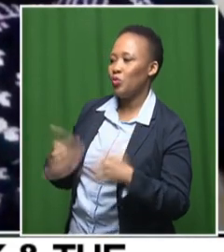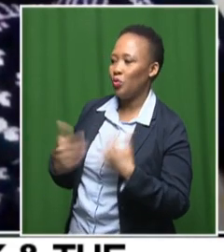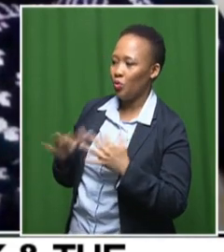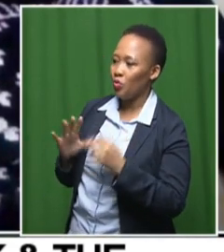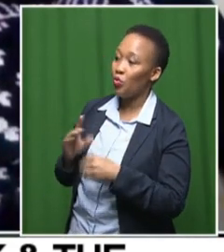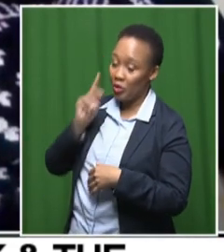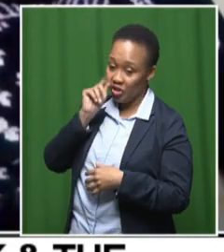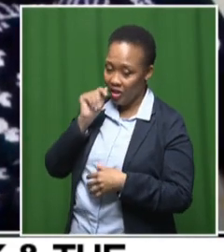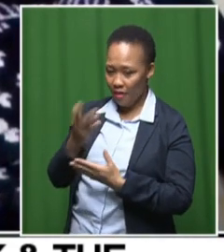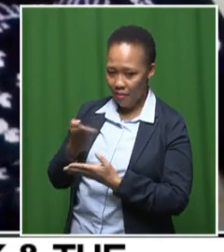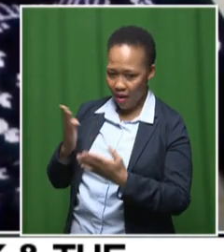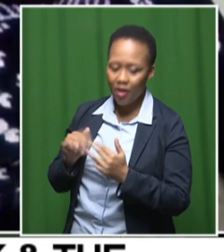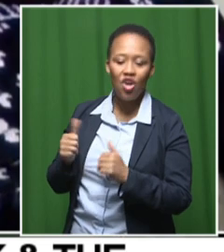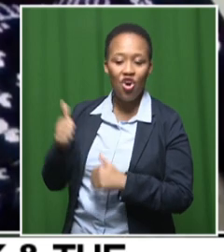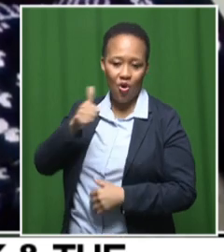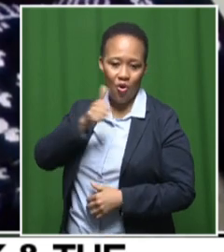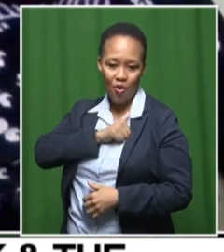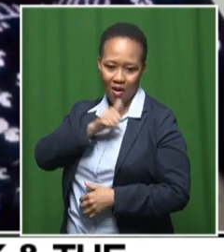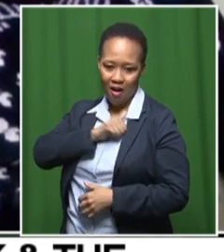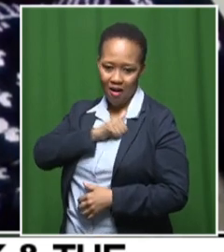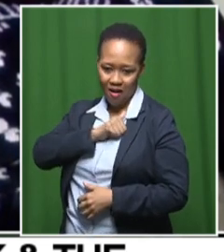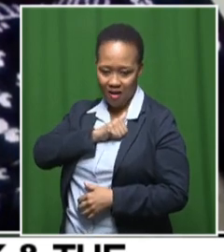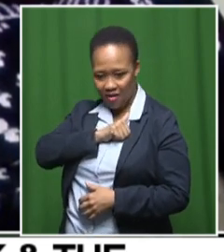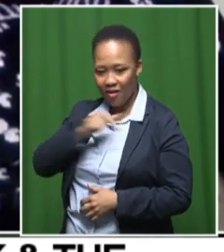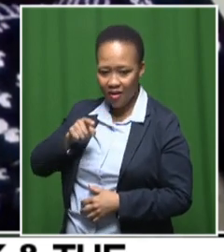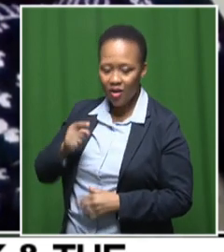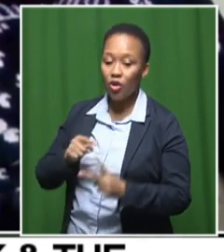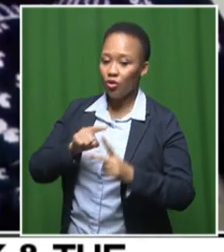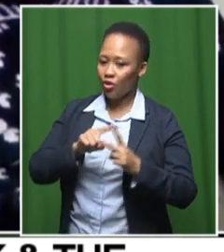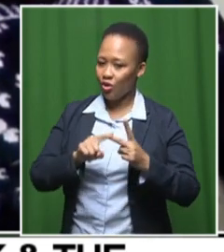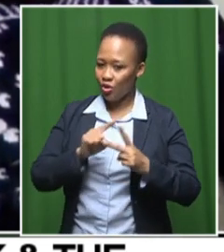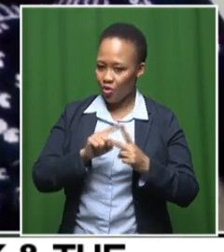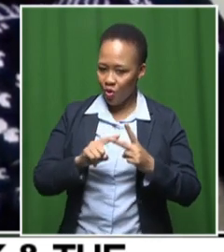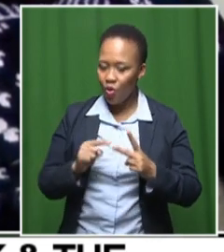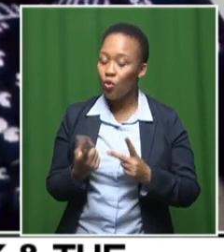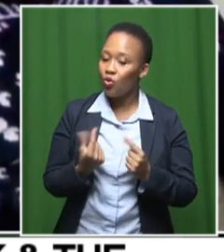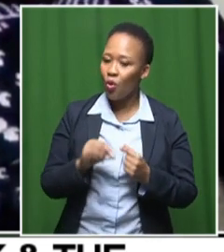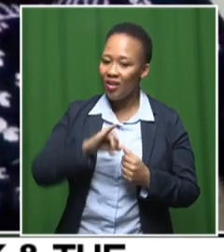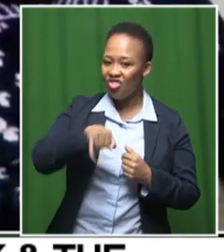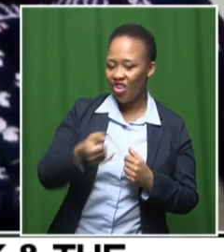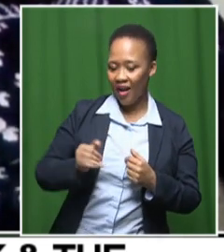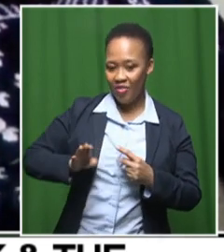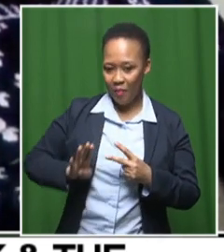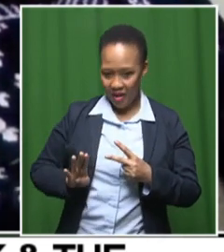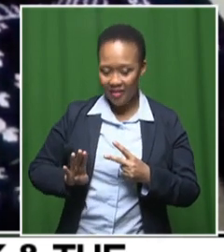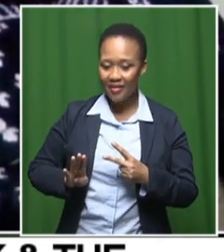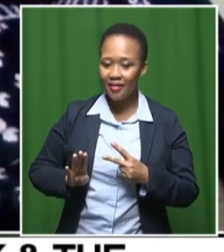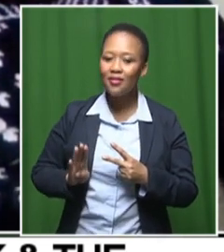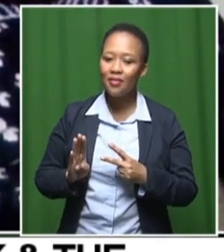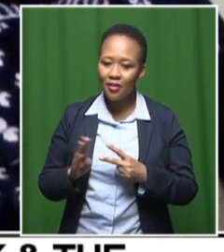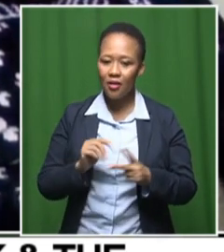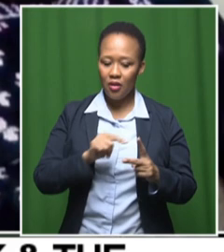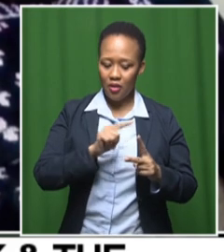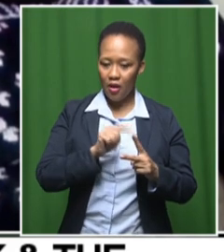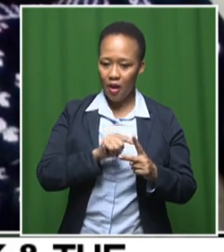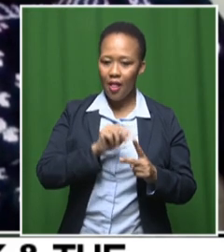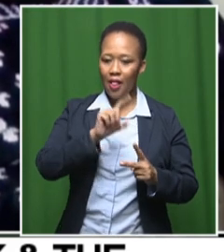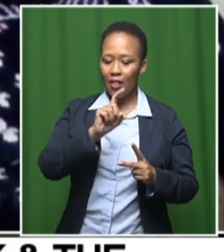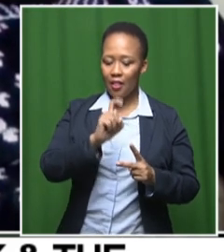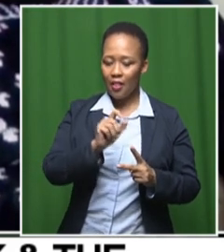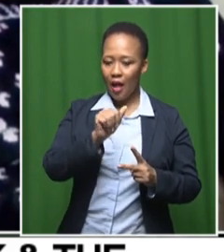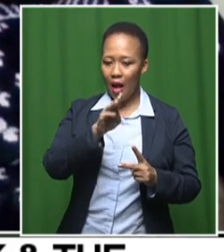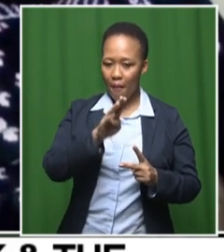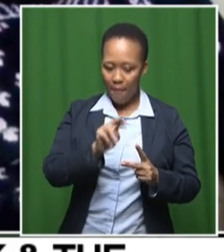the rest of the run. That's two cast members from the acclaimed play Jack and the Beanstalk, Blessing Abba and